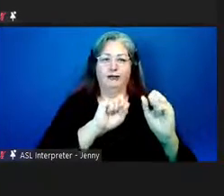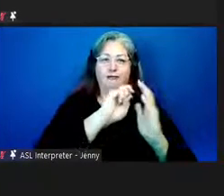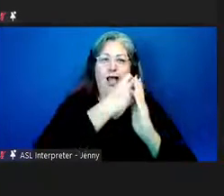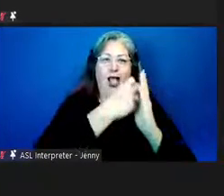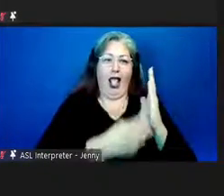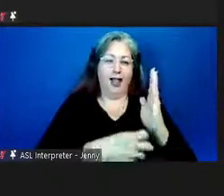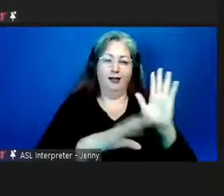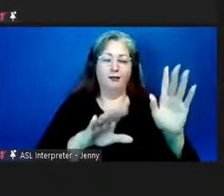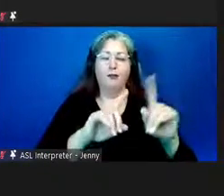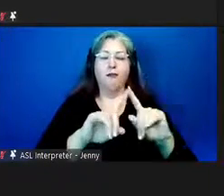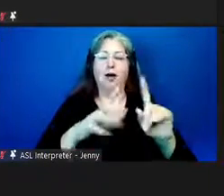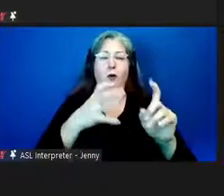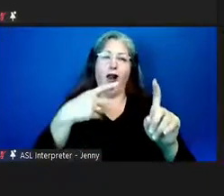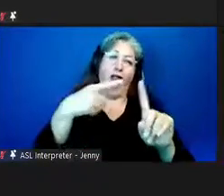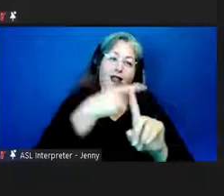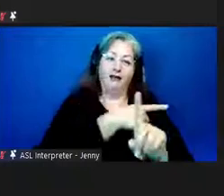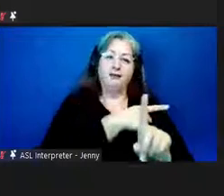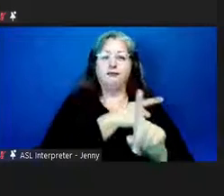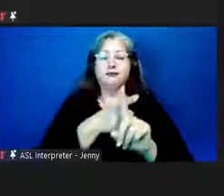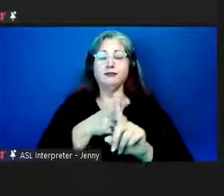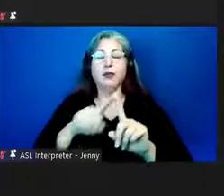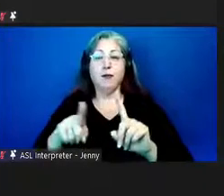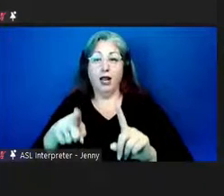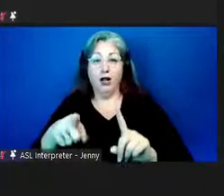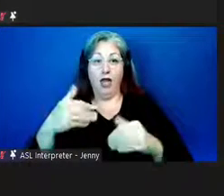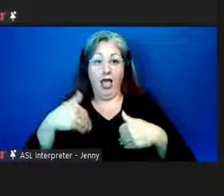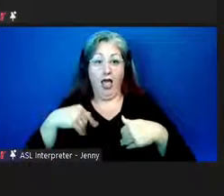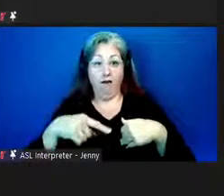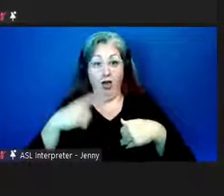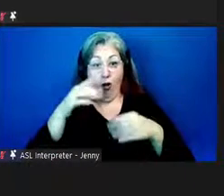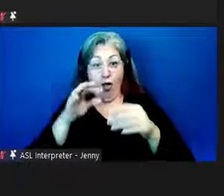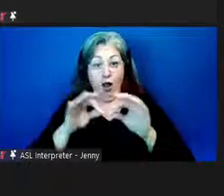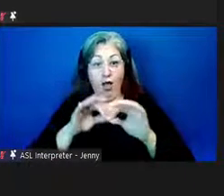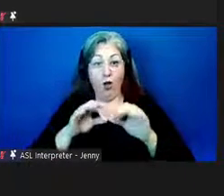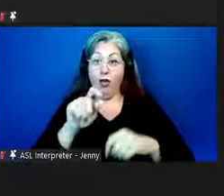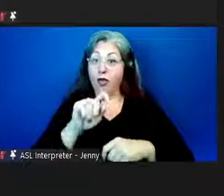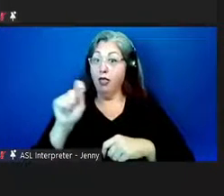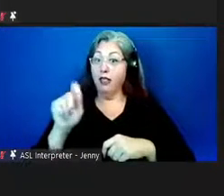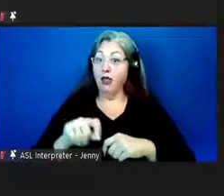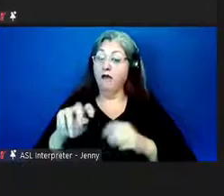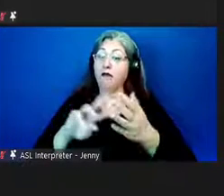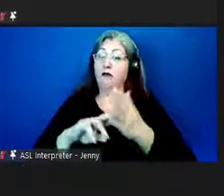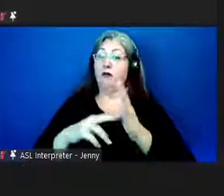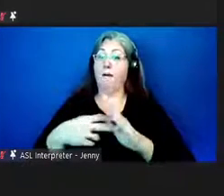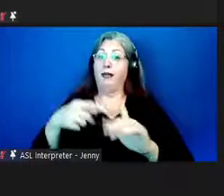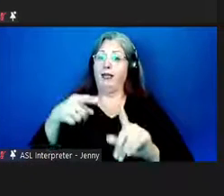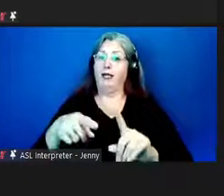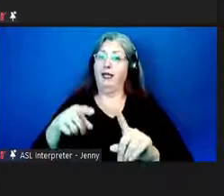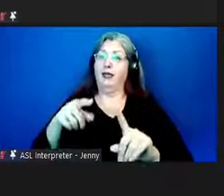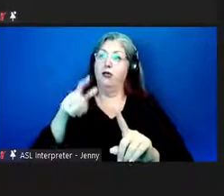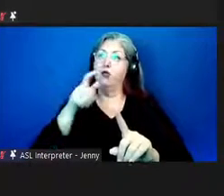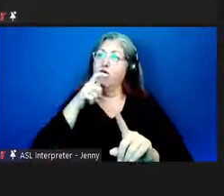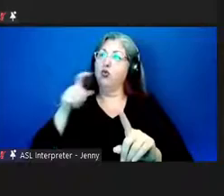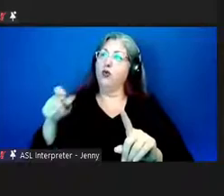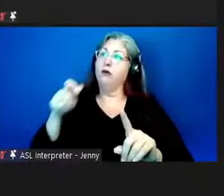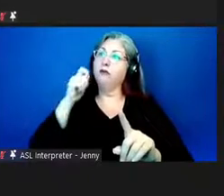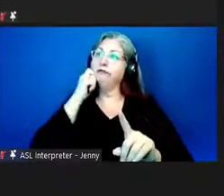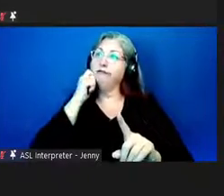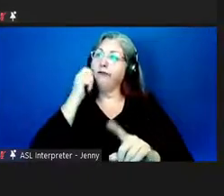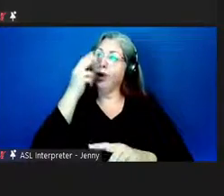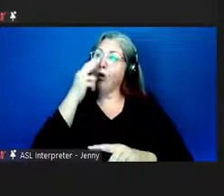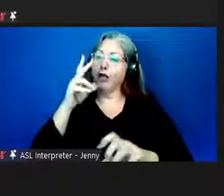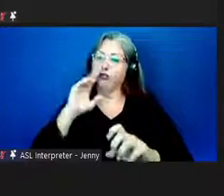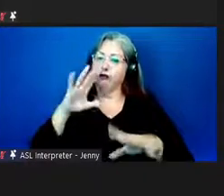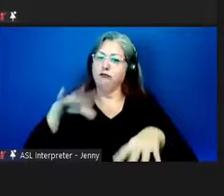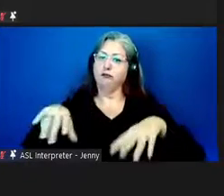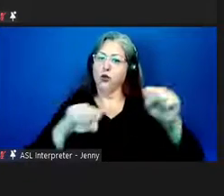to say that oh because we have hawaiian language therefore it would be the the ethnic hawaiian students to take